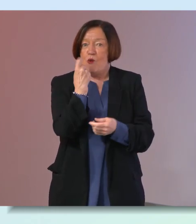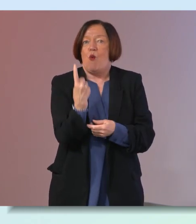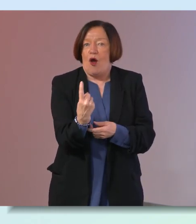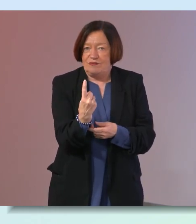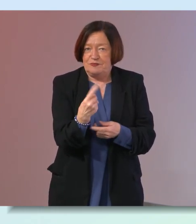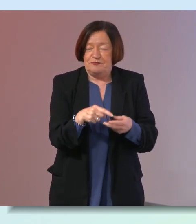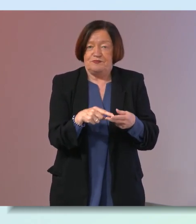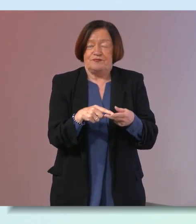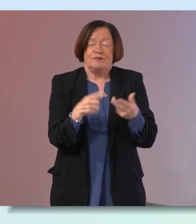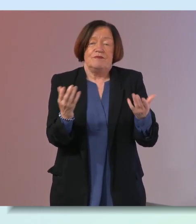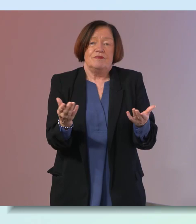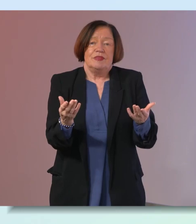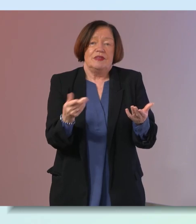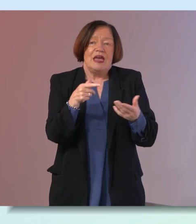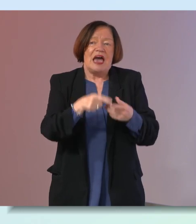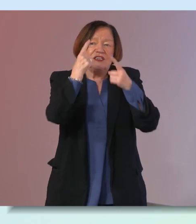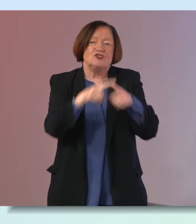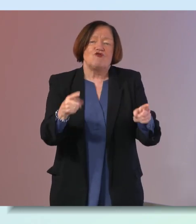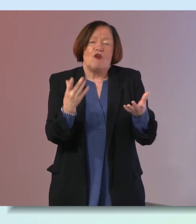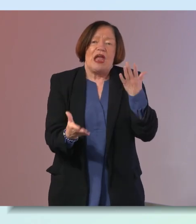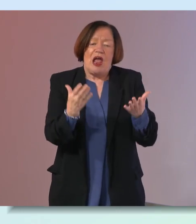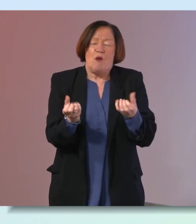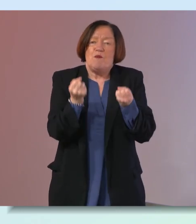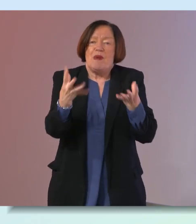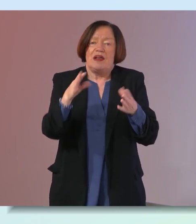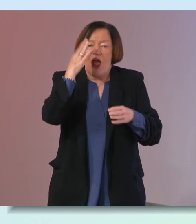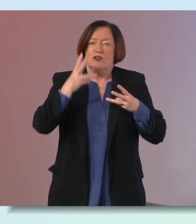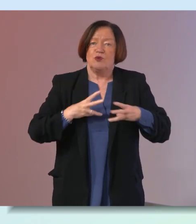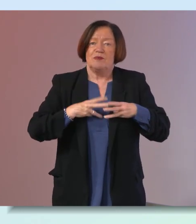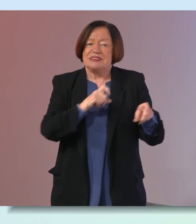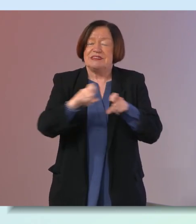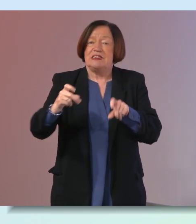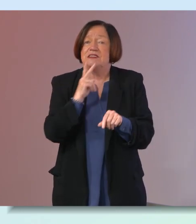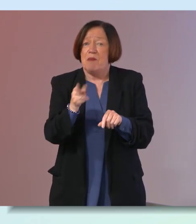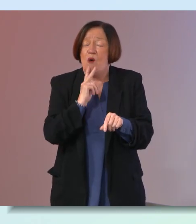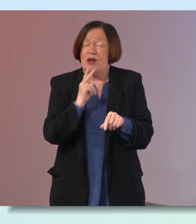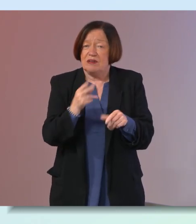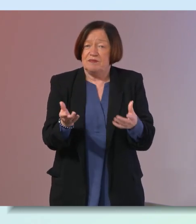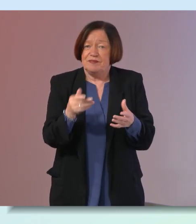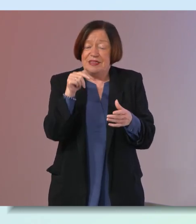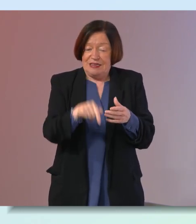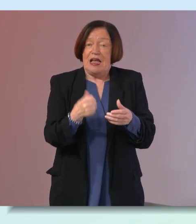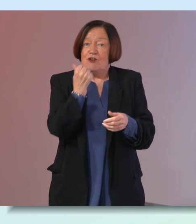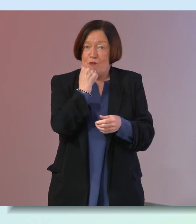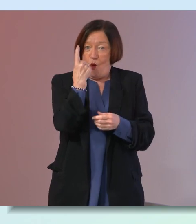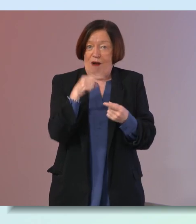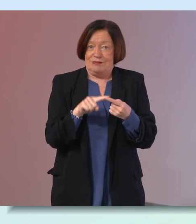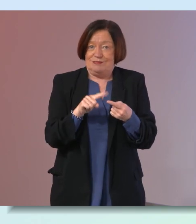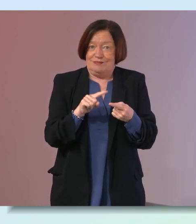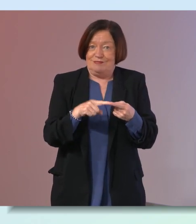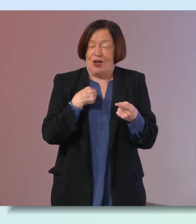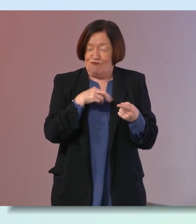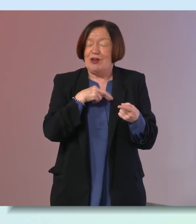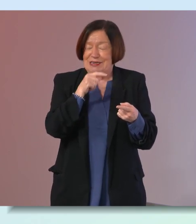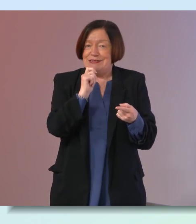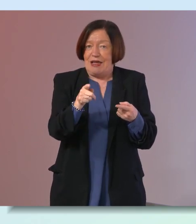and and it's extraordinary how many irish women are still smoking so that's one thing that i would really